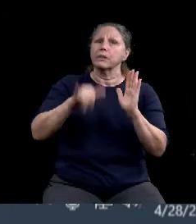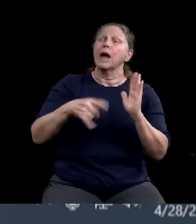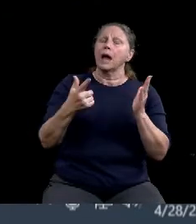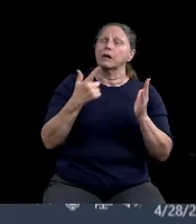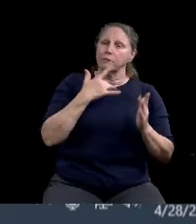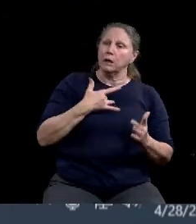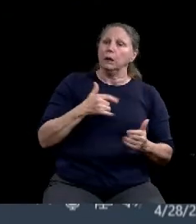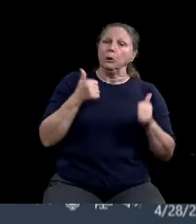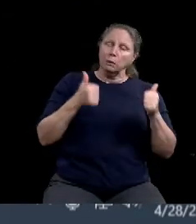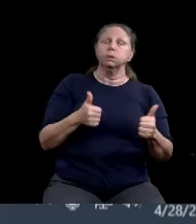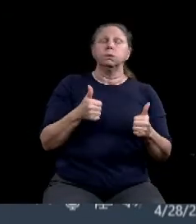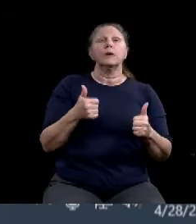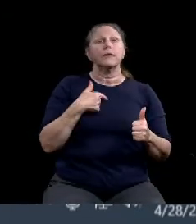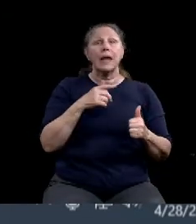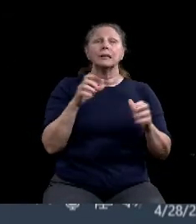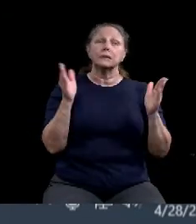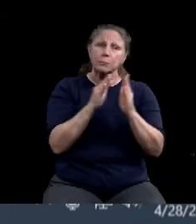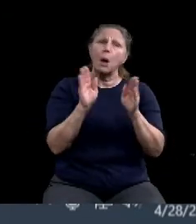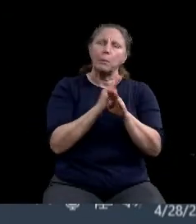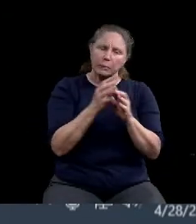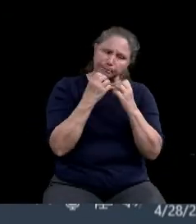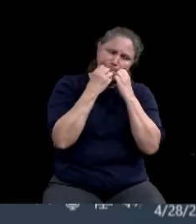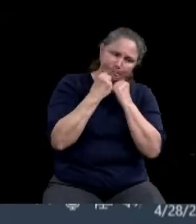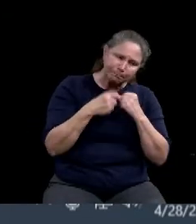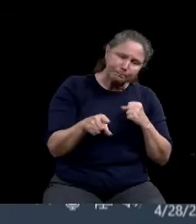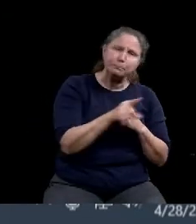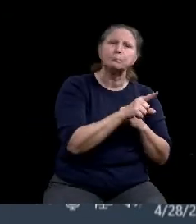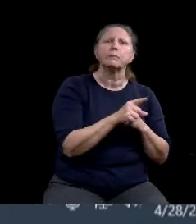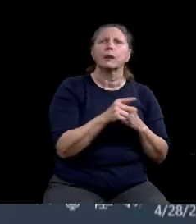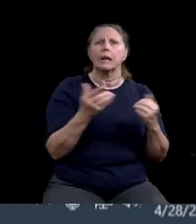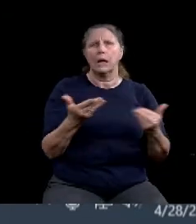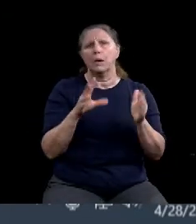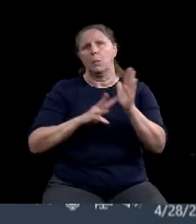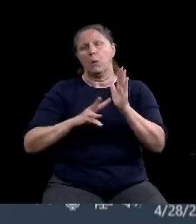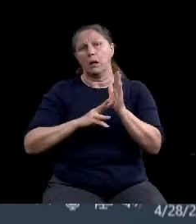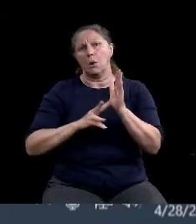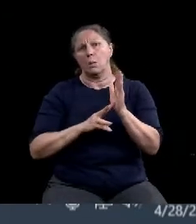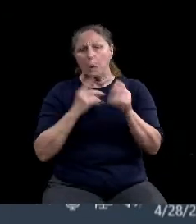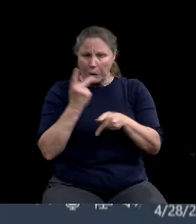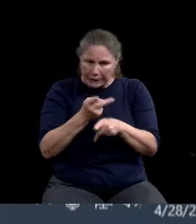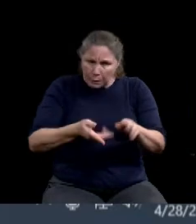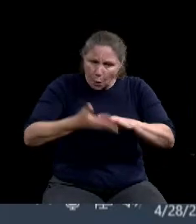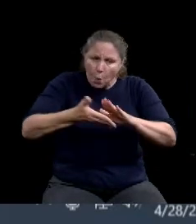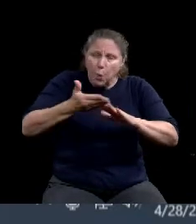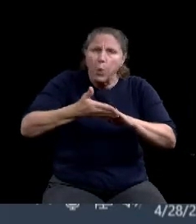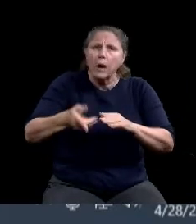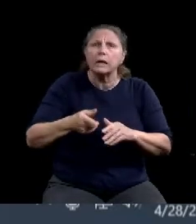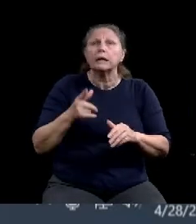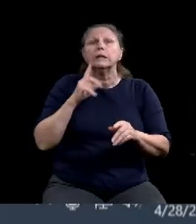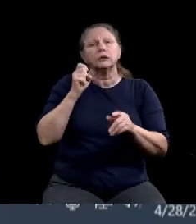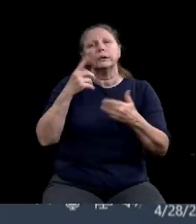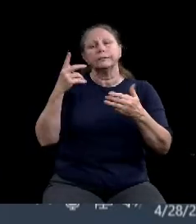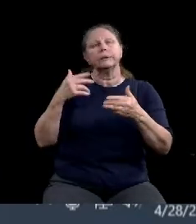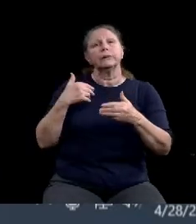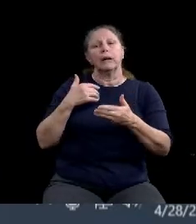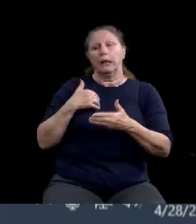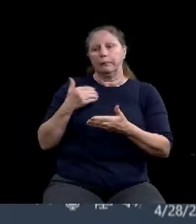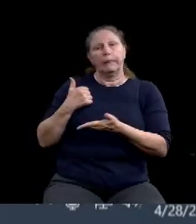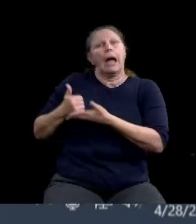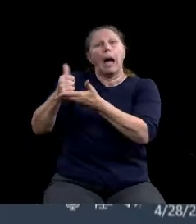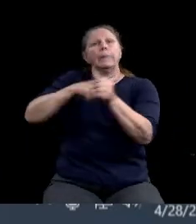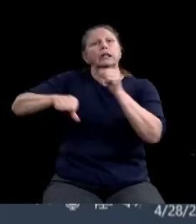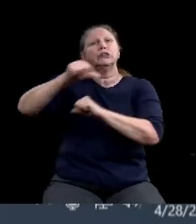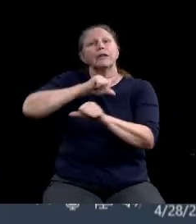micro businesses in Waco. So I see it as a neighbor helping neighbor. You what can I do to help? I think we've seen the best come out in Waco as we've